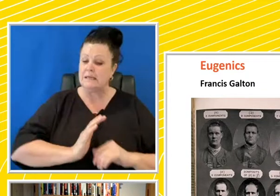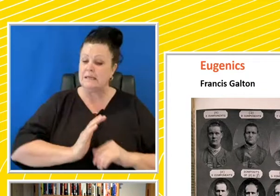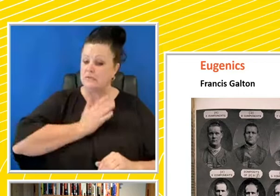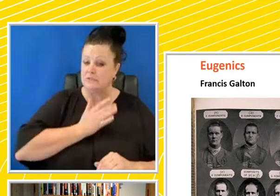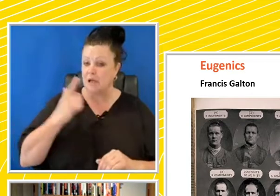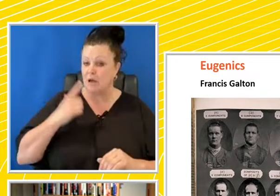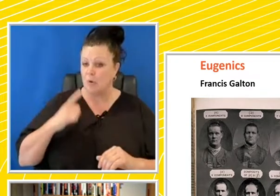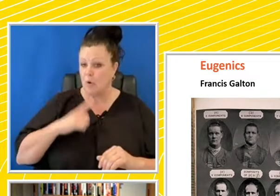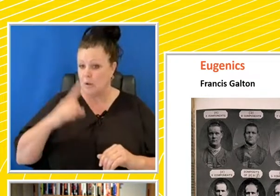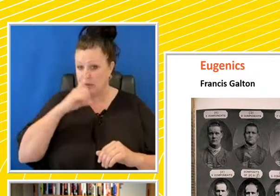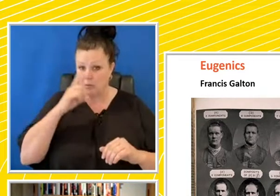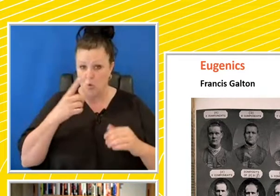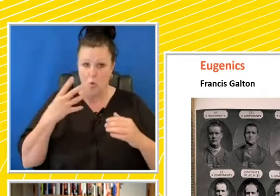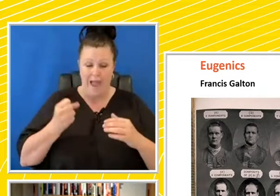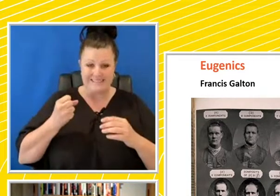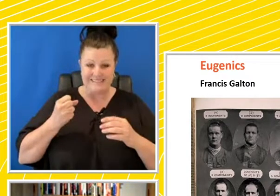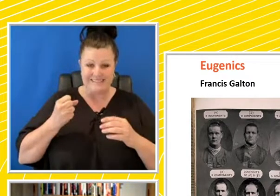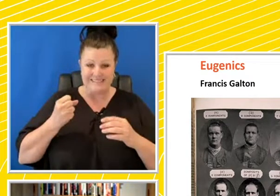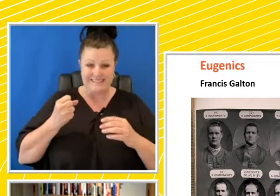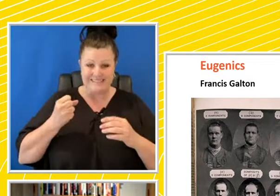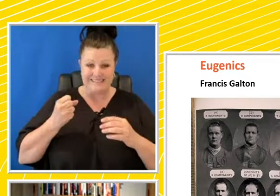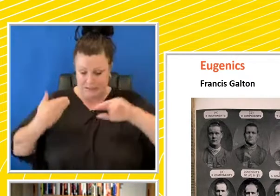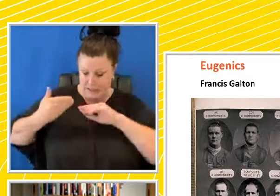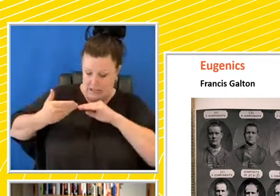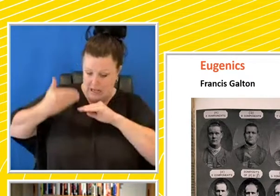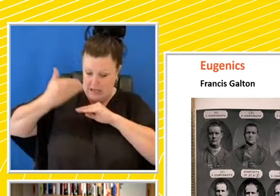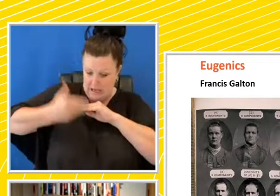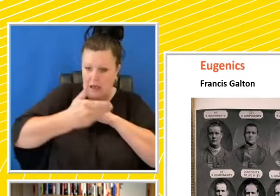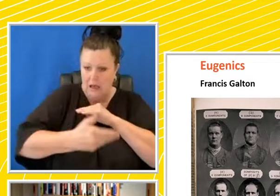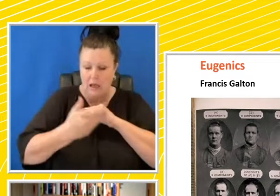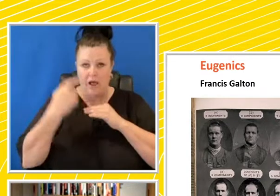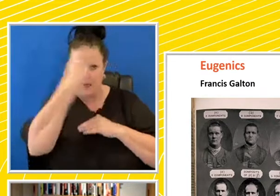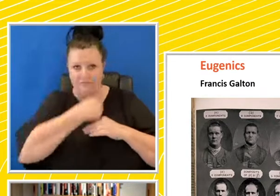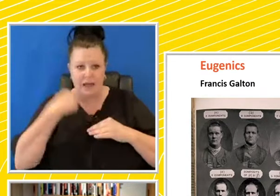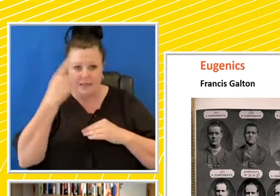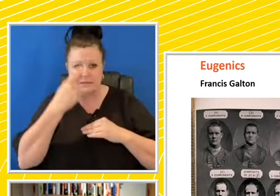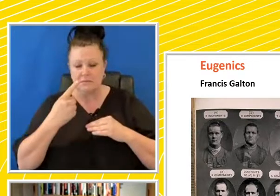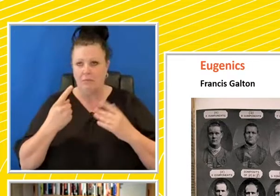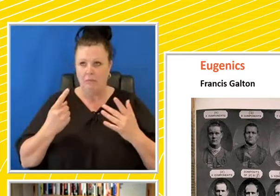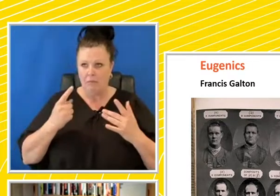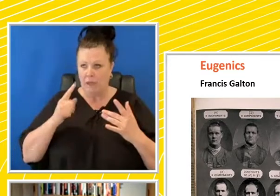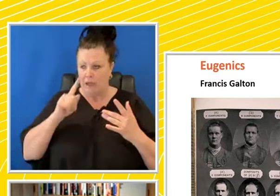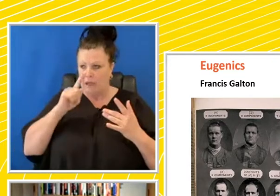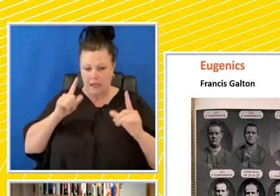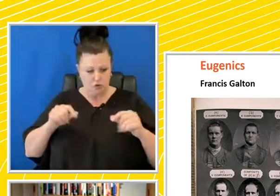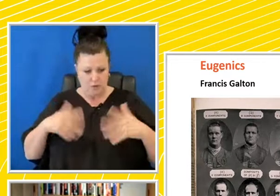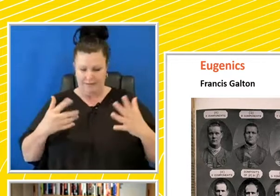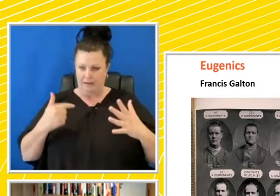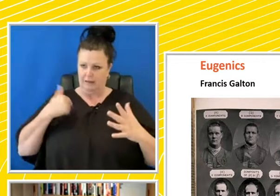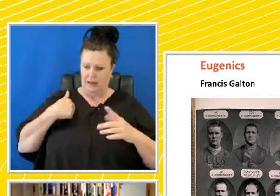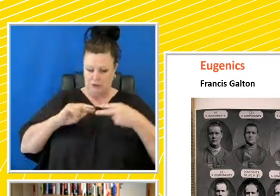born with these inherent features or these predispositions which you're born with. There's nothing you can do about it. It's